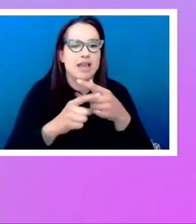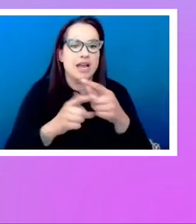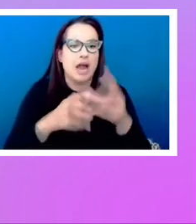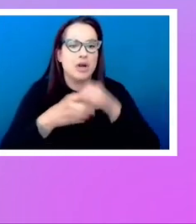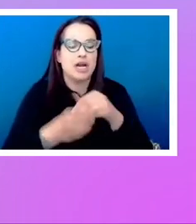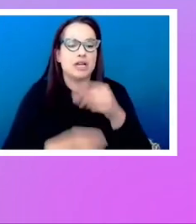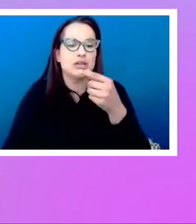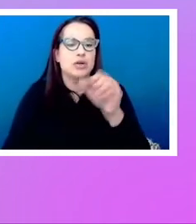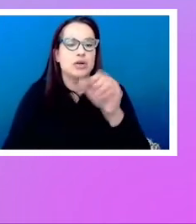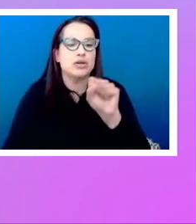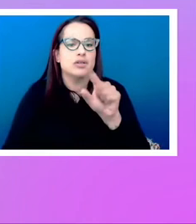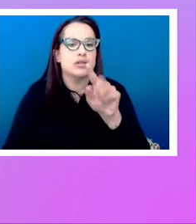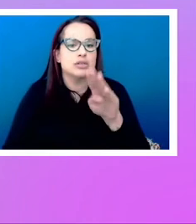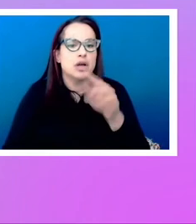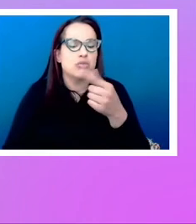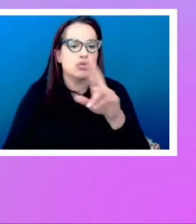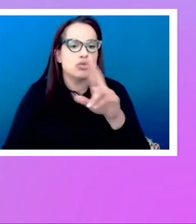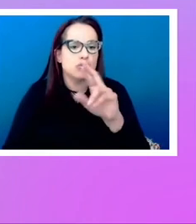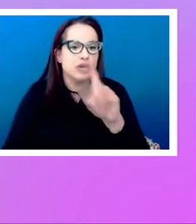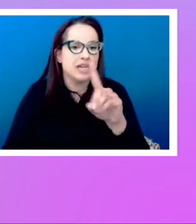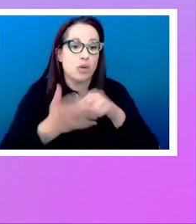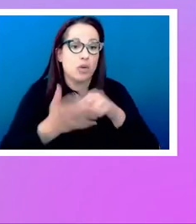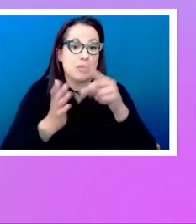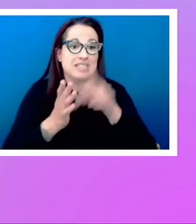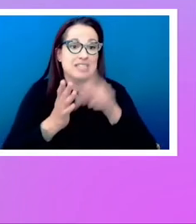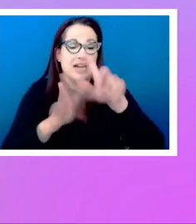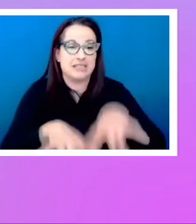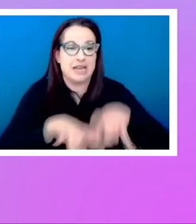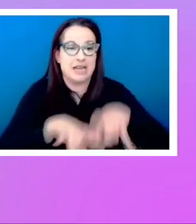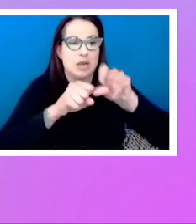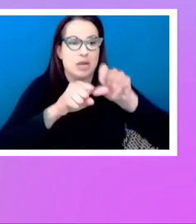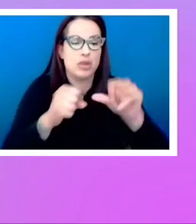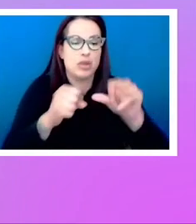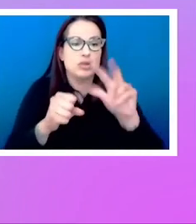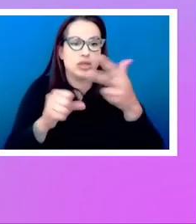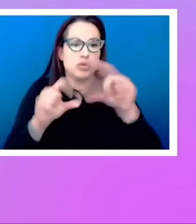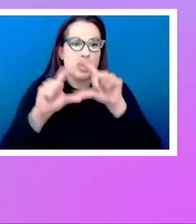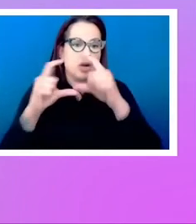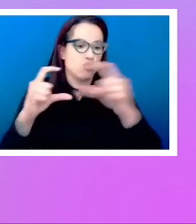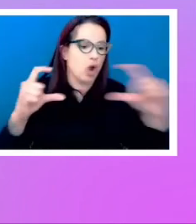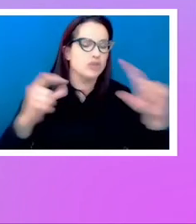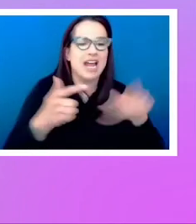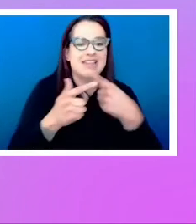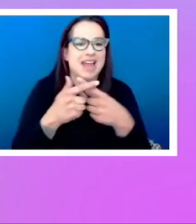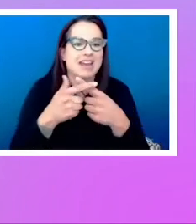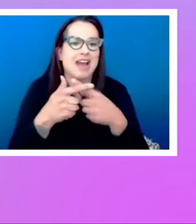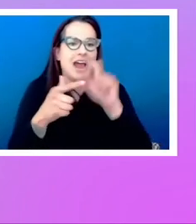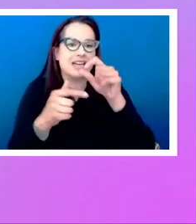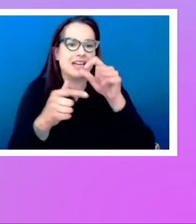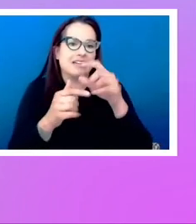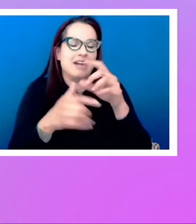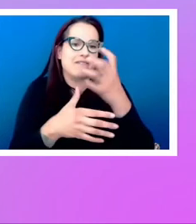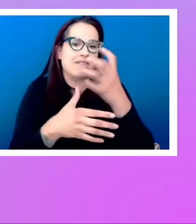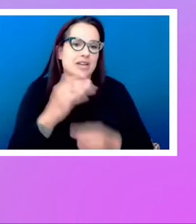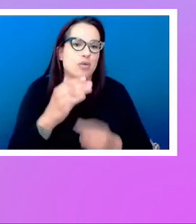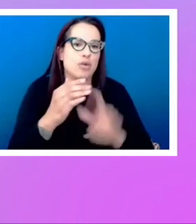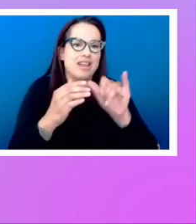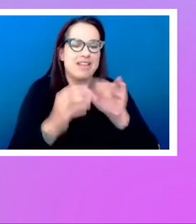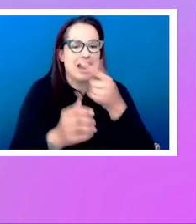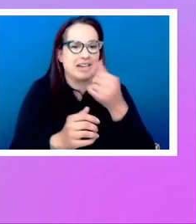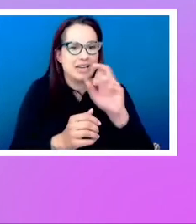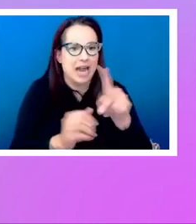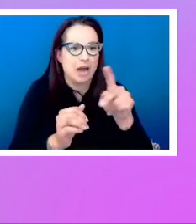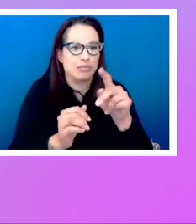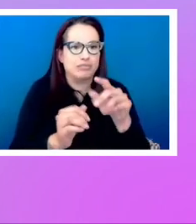three rows and get rid of the gap. And that lets me line up those headings across the three cards.